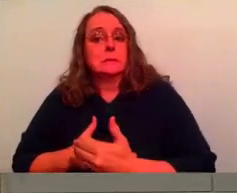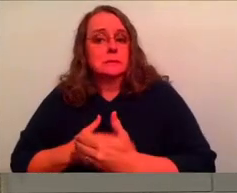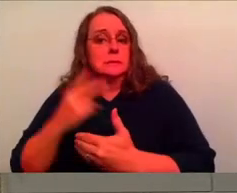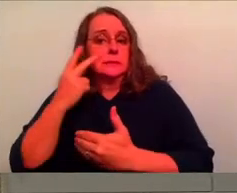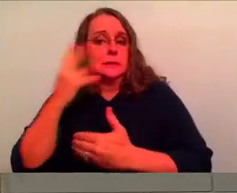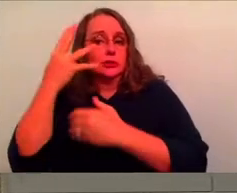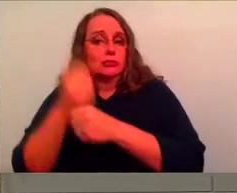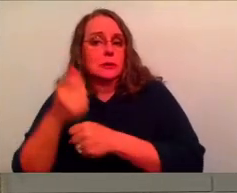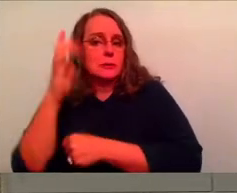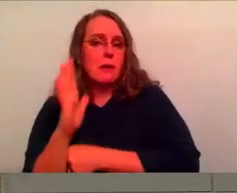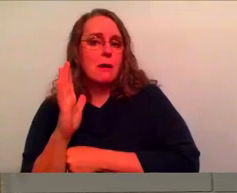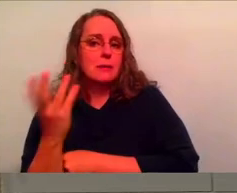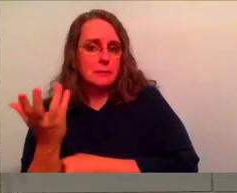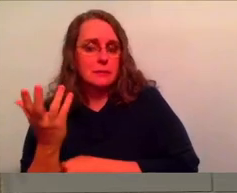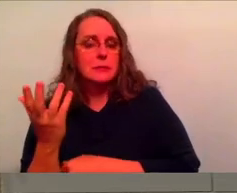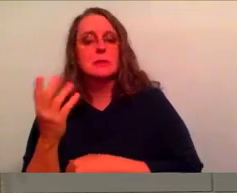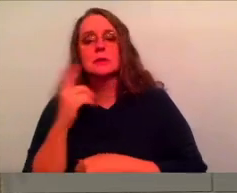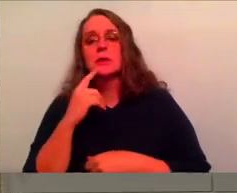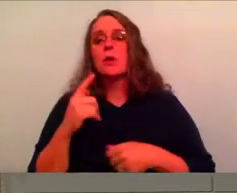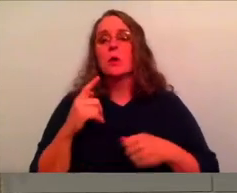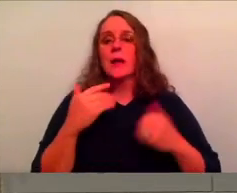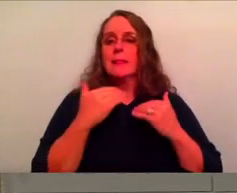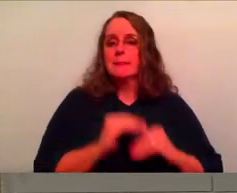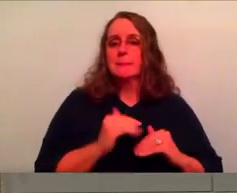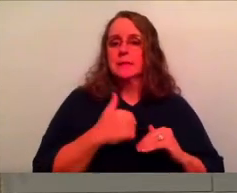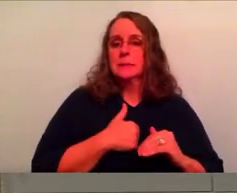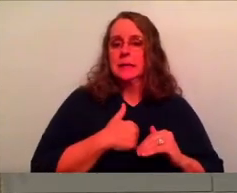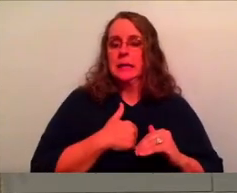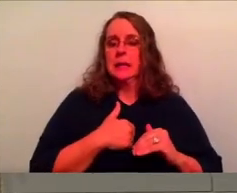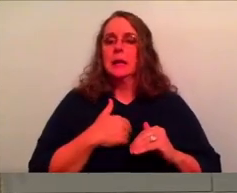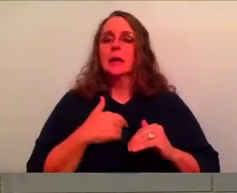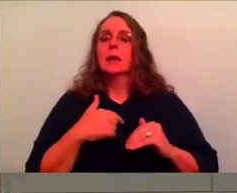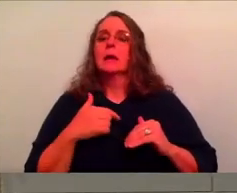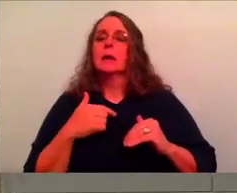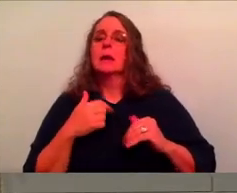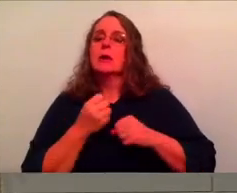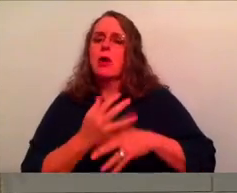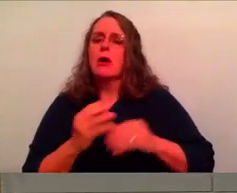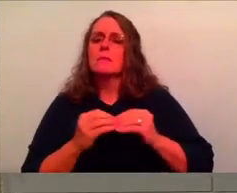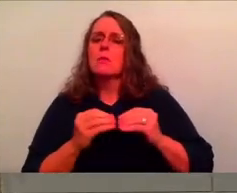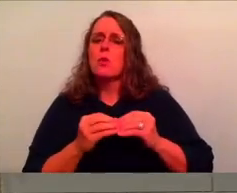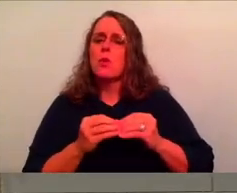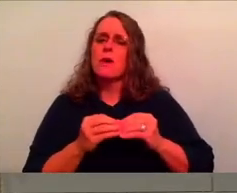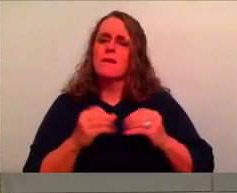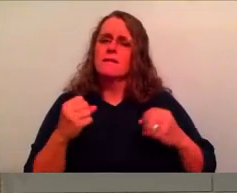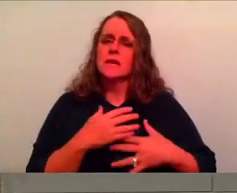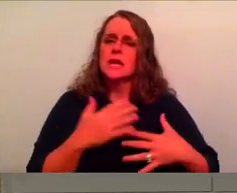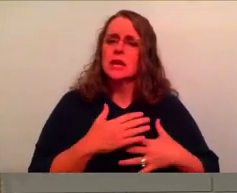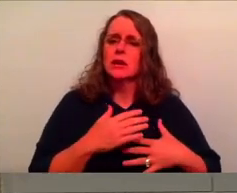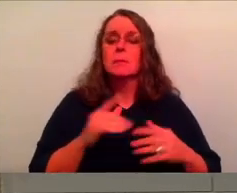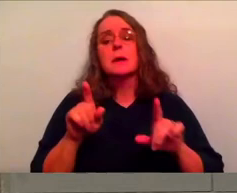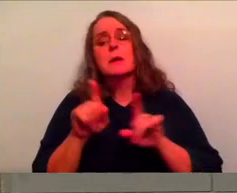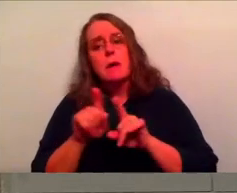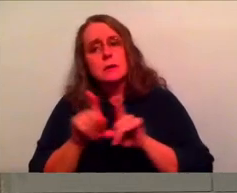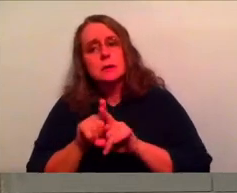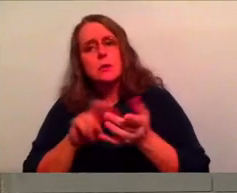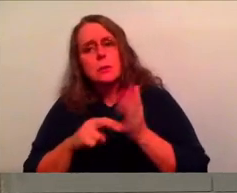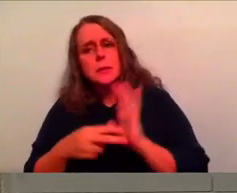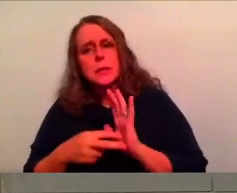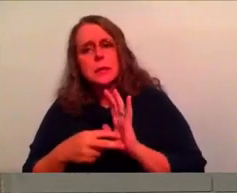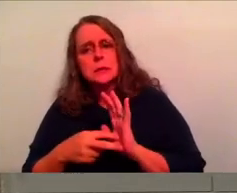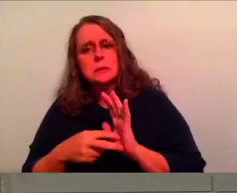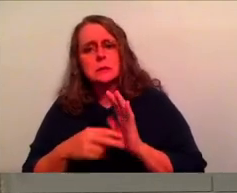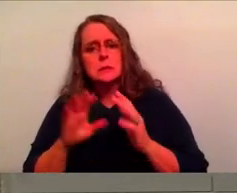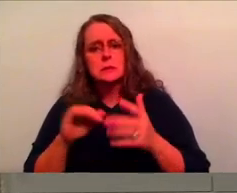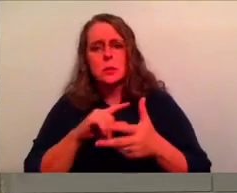so again, it limits me, it drives fear. And then the, the, thing that it does is it causes us to place, uh, our trust and